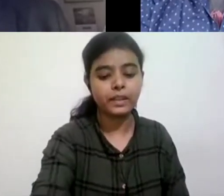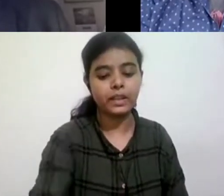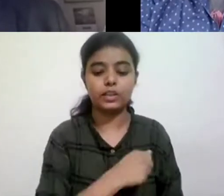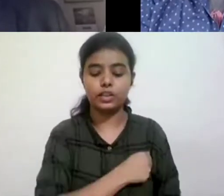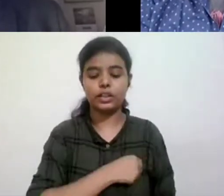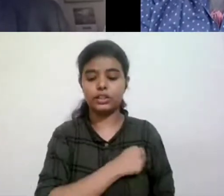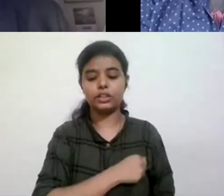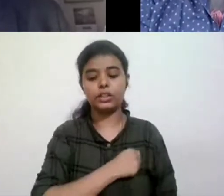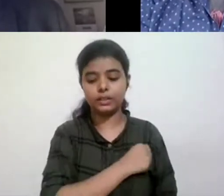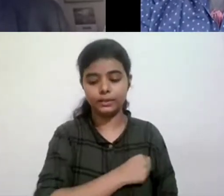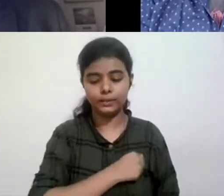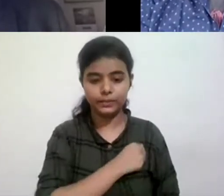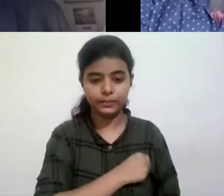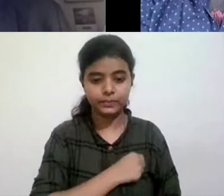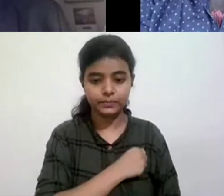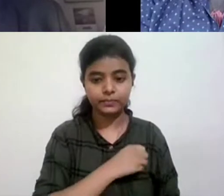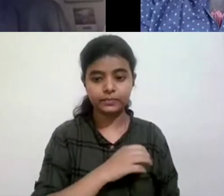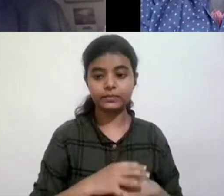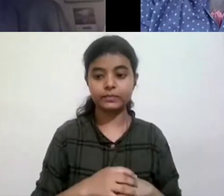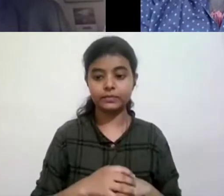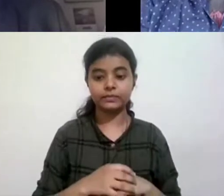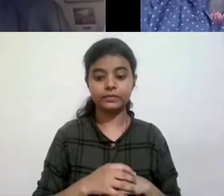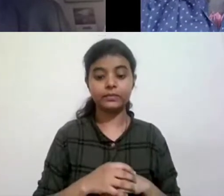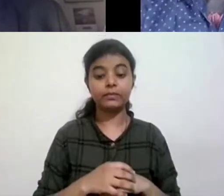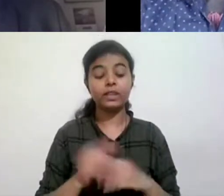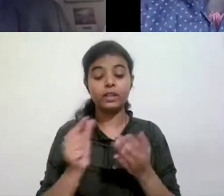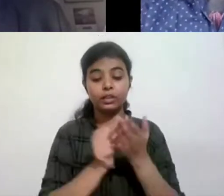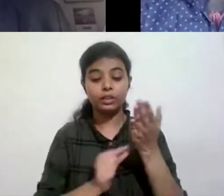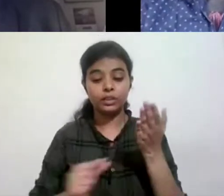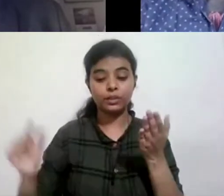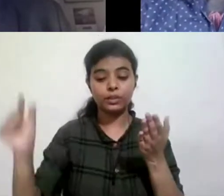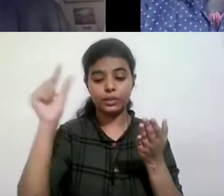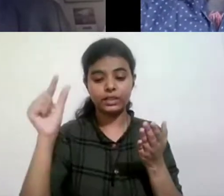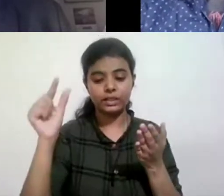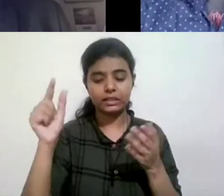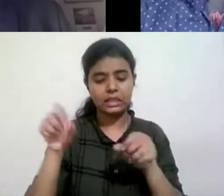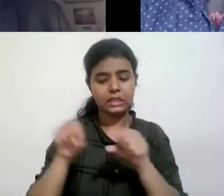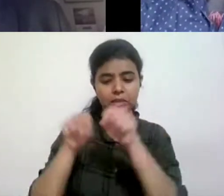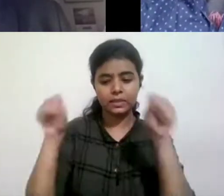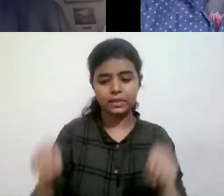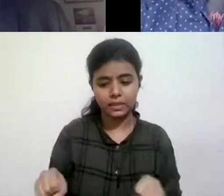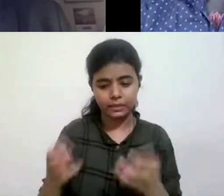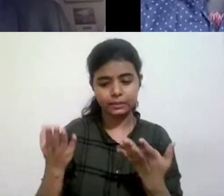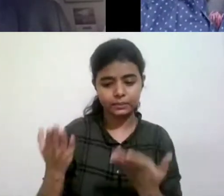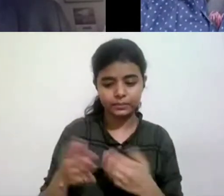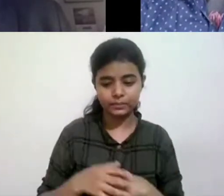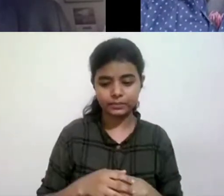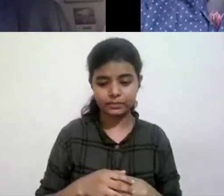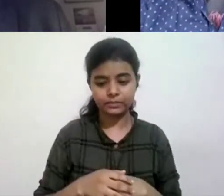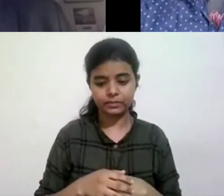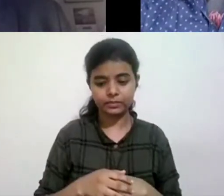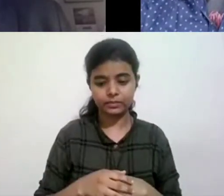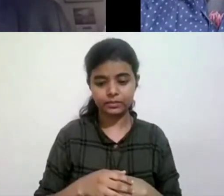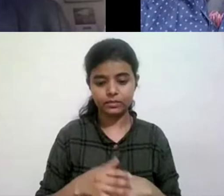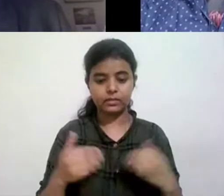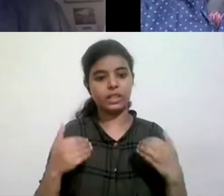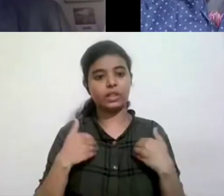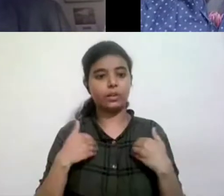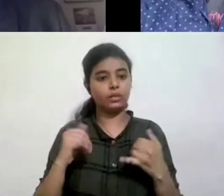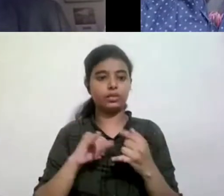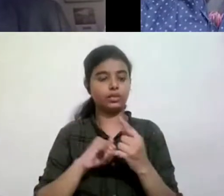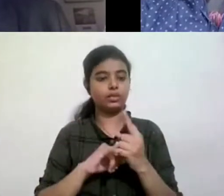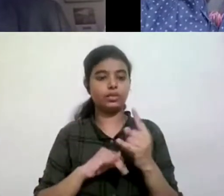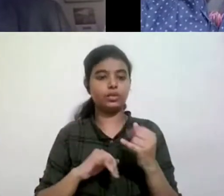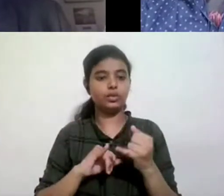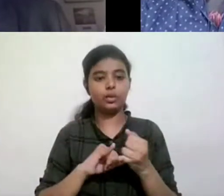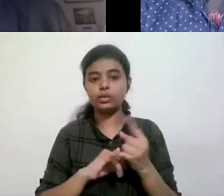sorry, within university system, like people, and because I am from sociology, sociology,